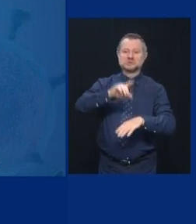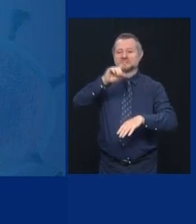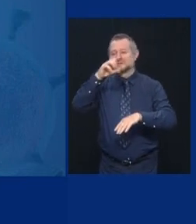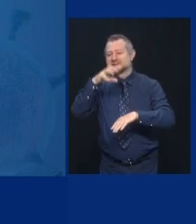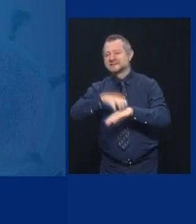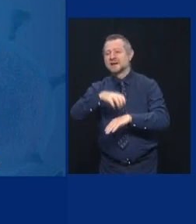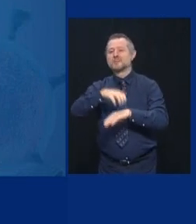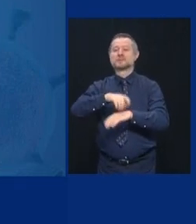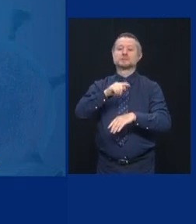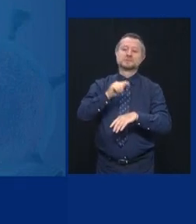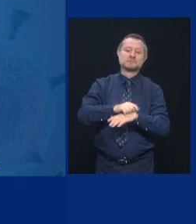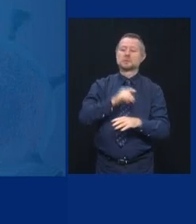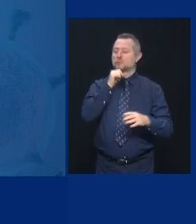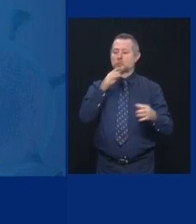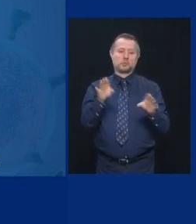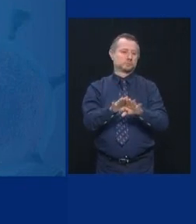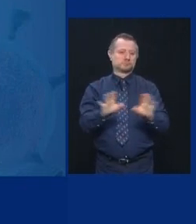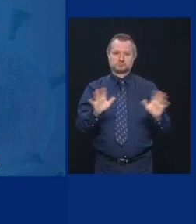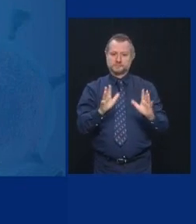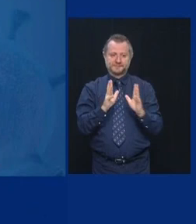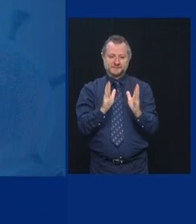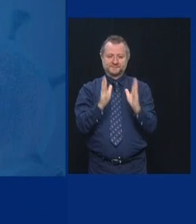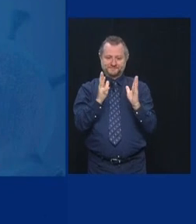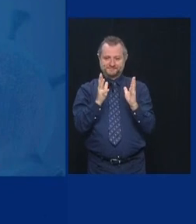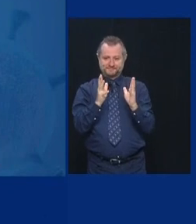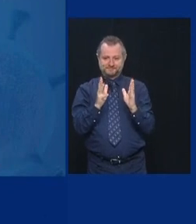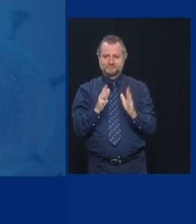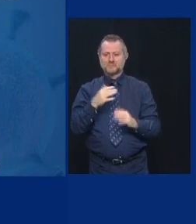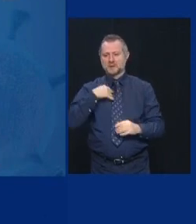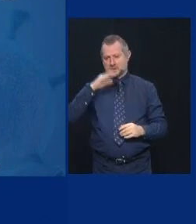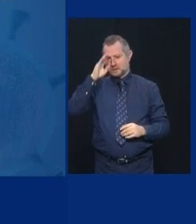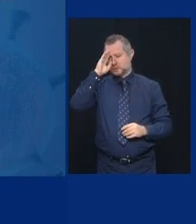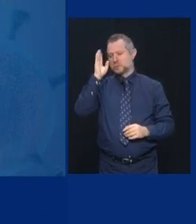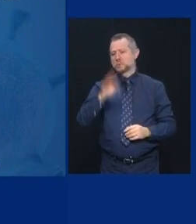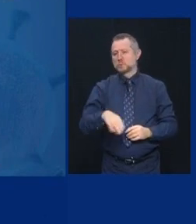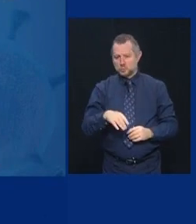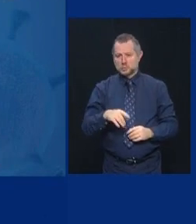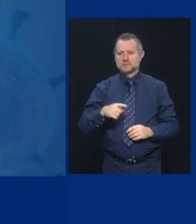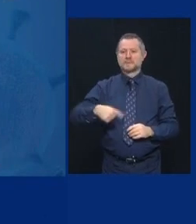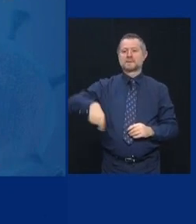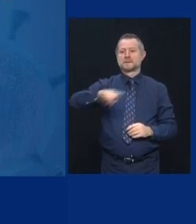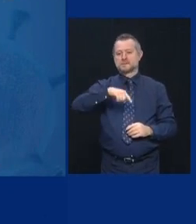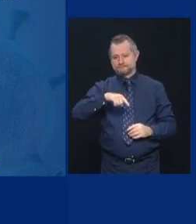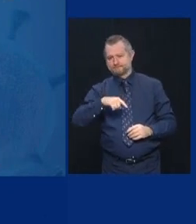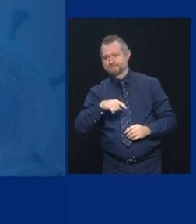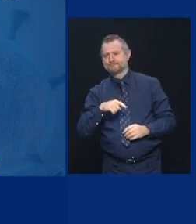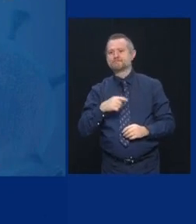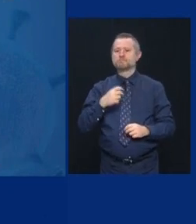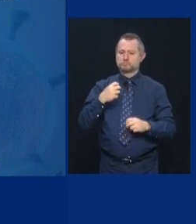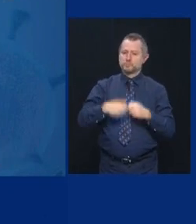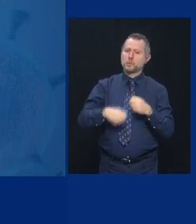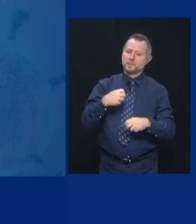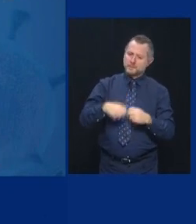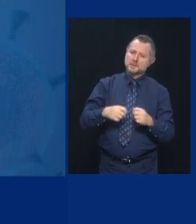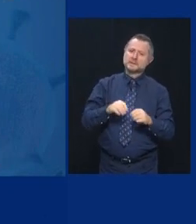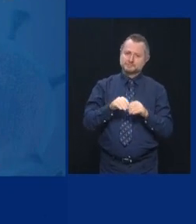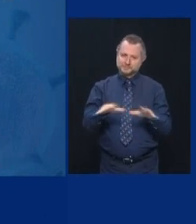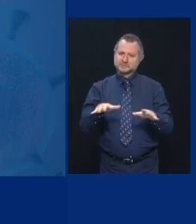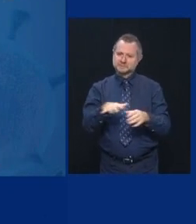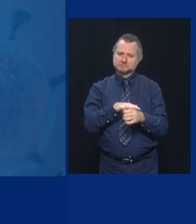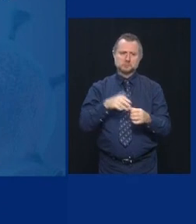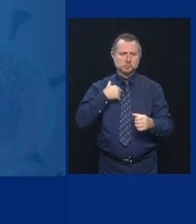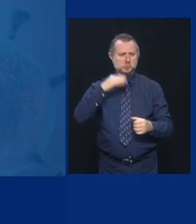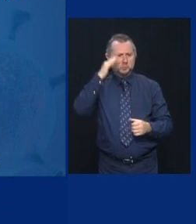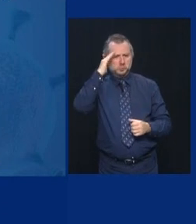We know religious institutions have been a problem. We know